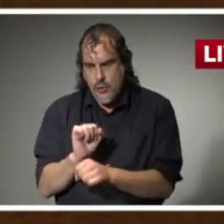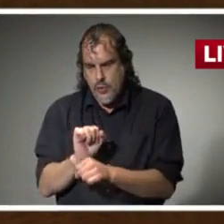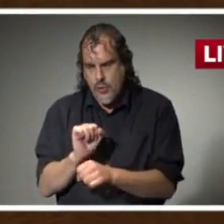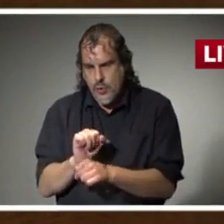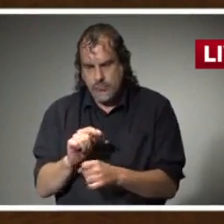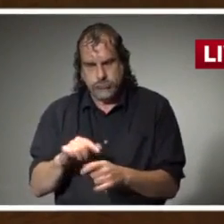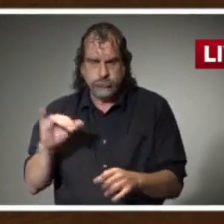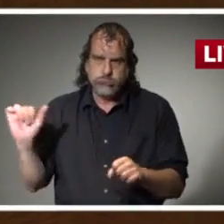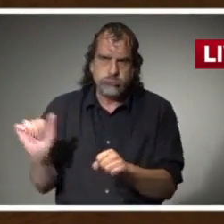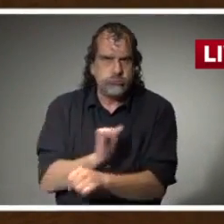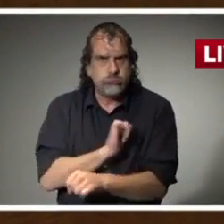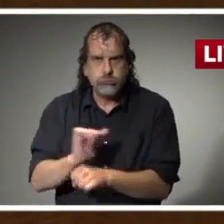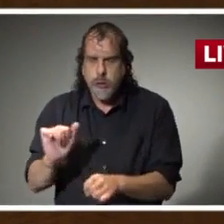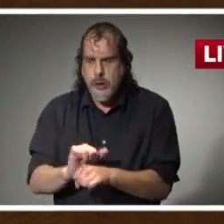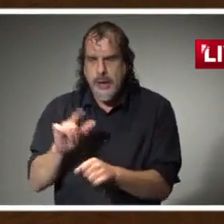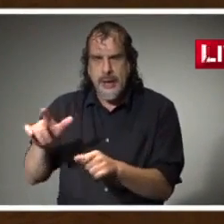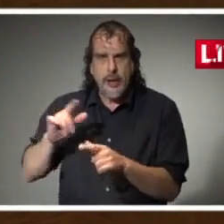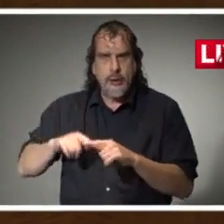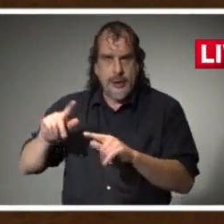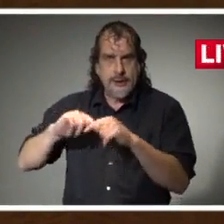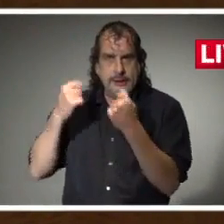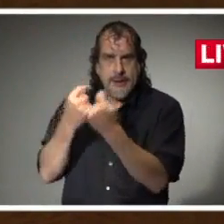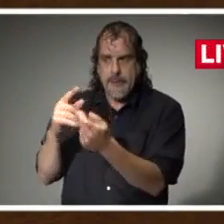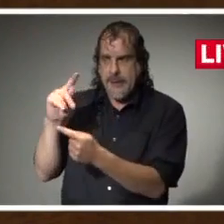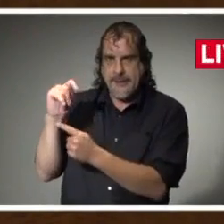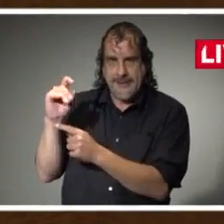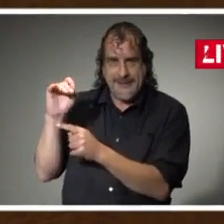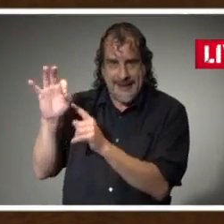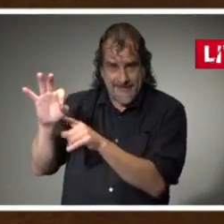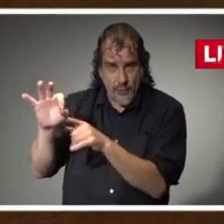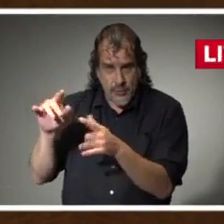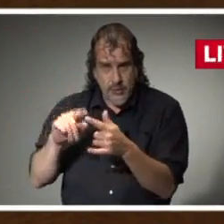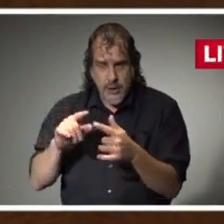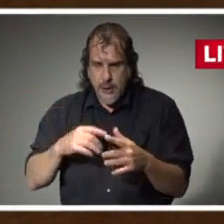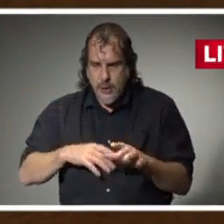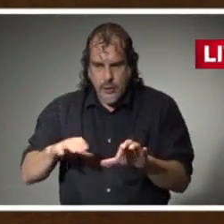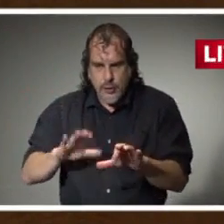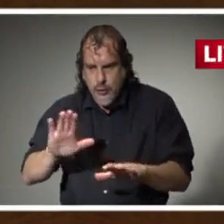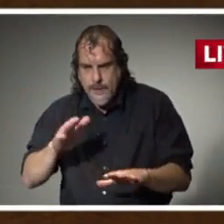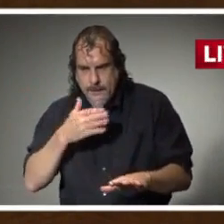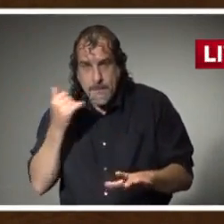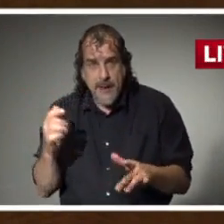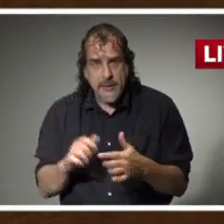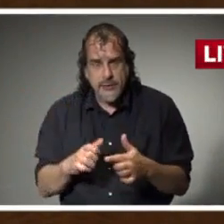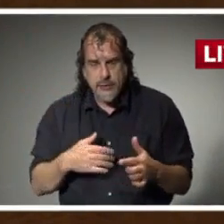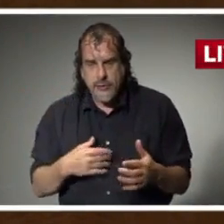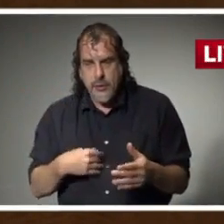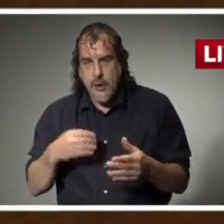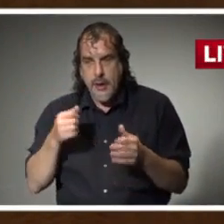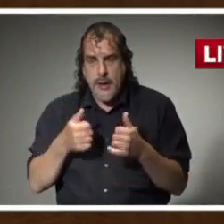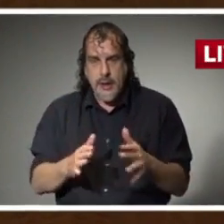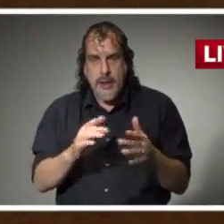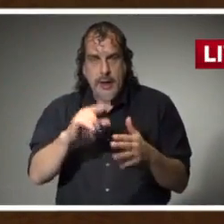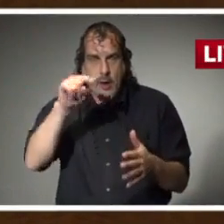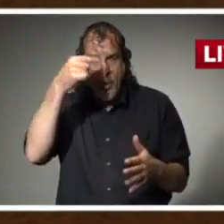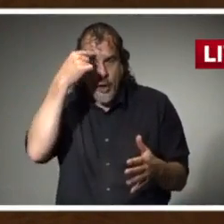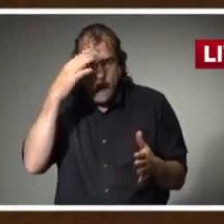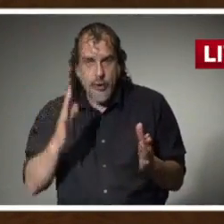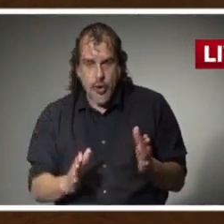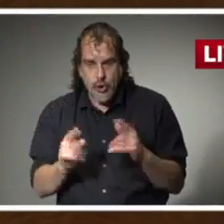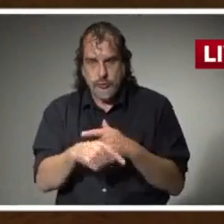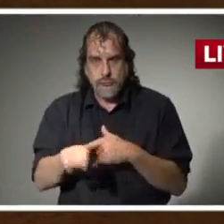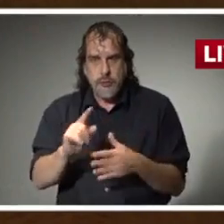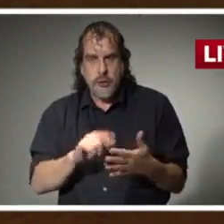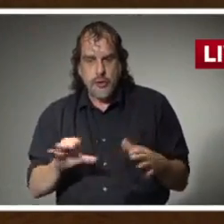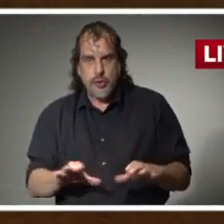as has so many people in the Trump administration at trying their best to allow chief executives and governors to